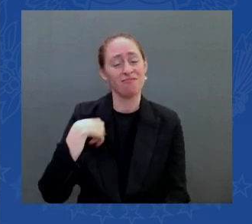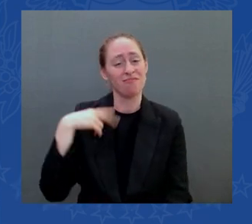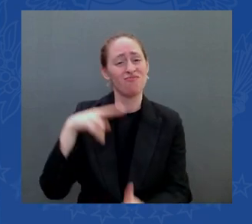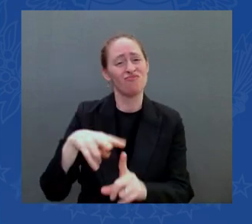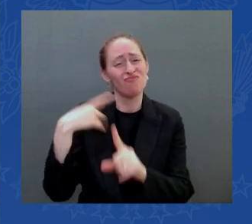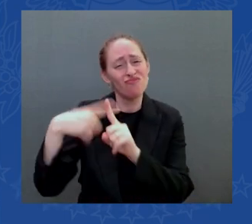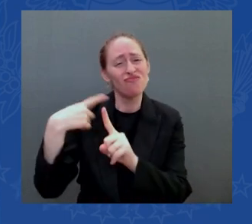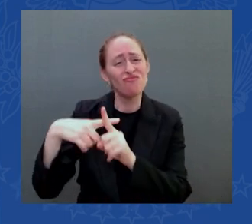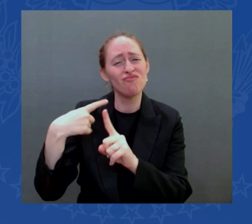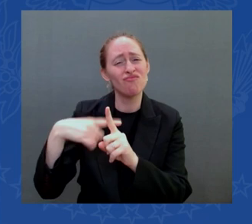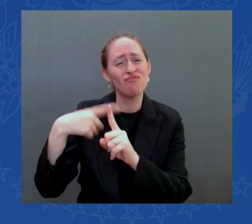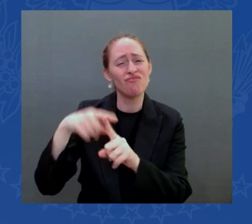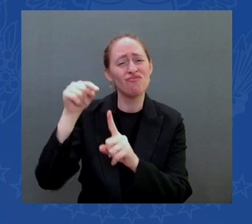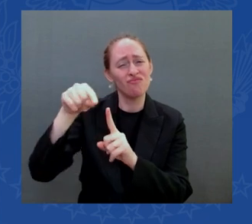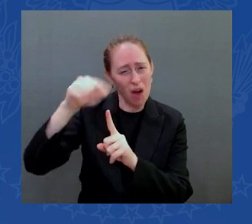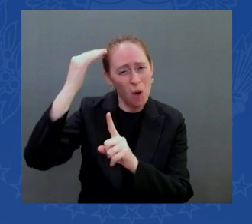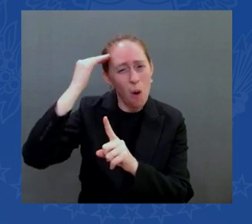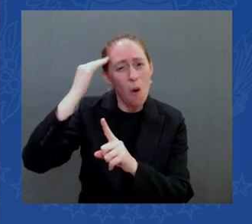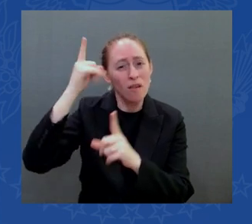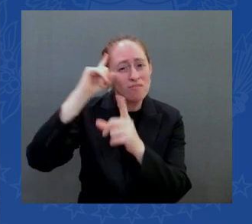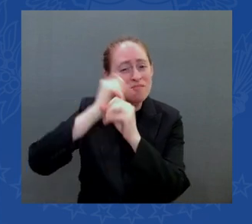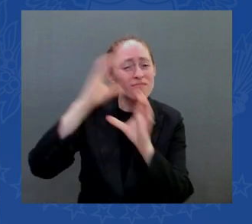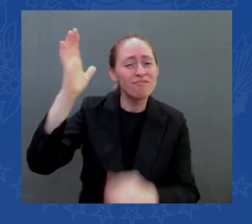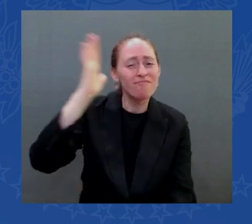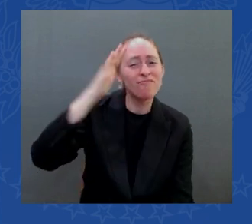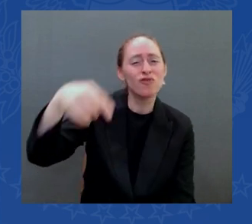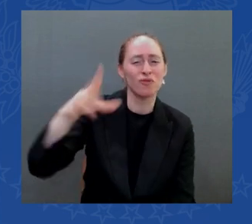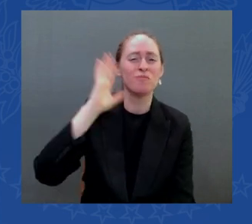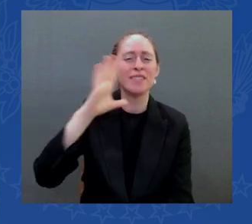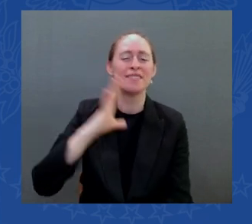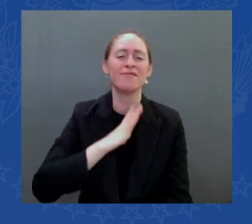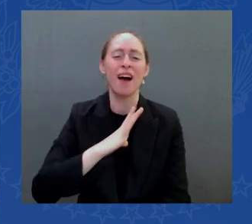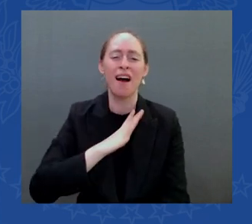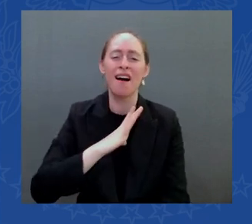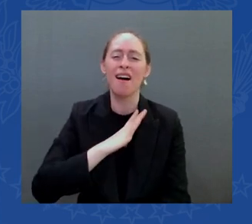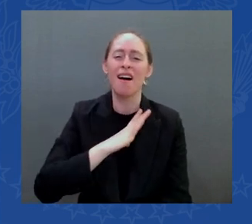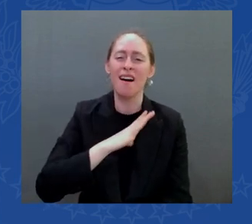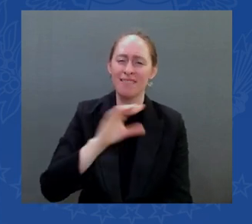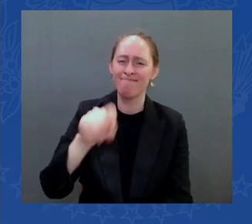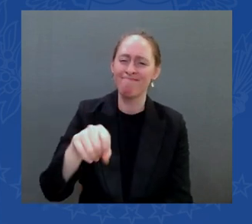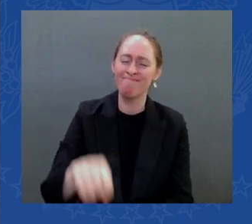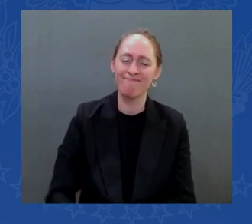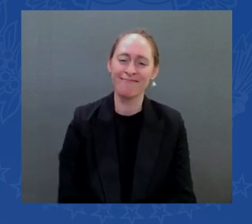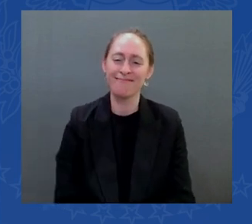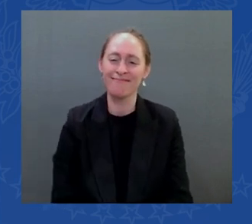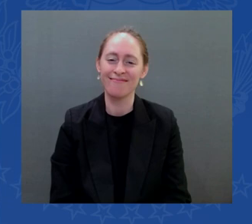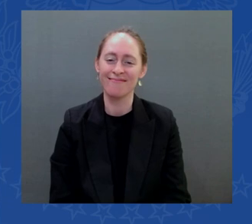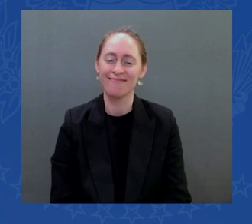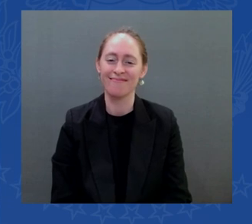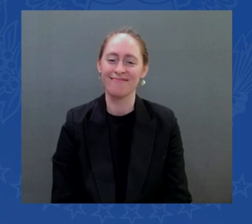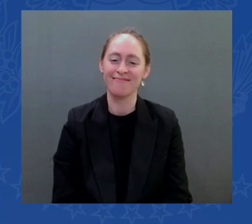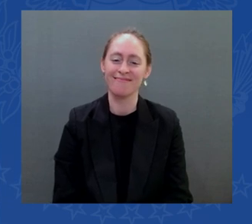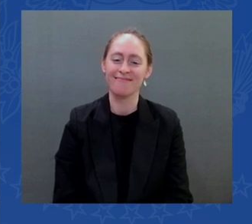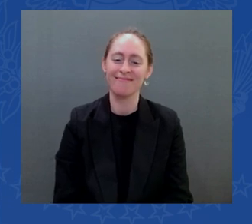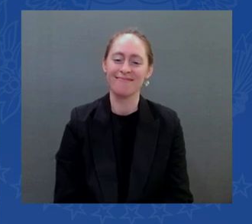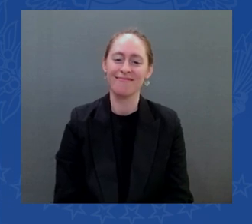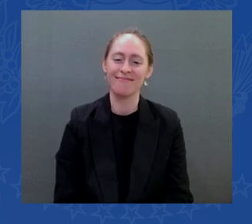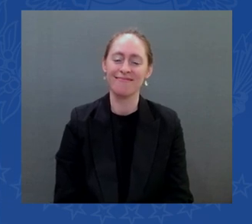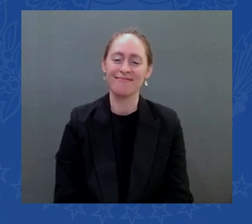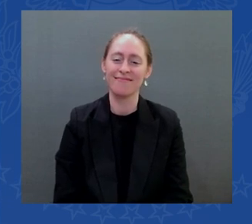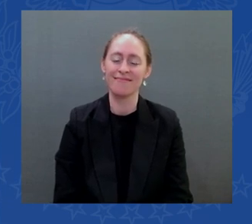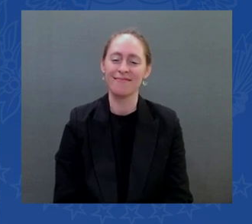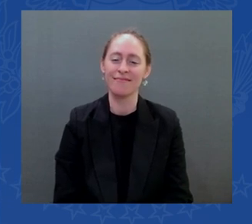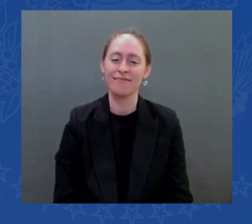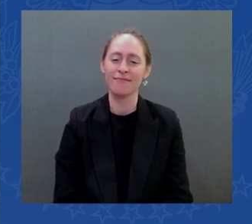though we're the only nation on earth as i said there's always turned every single solitary crisis we've had into an opportunity